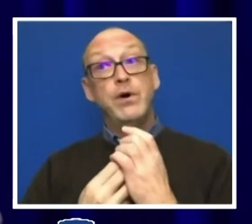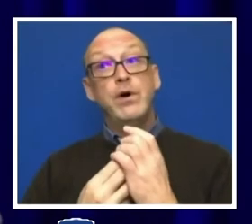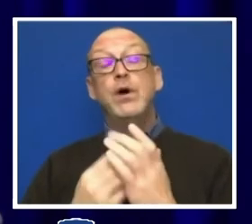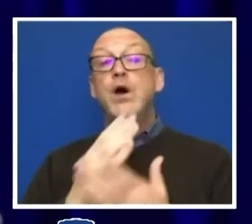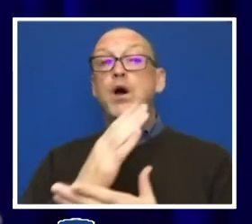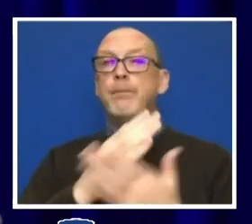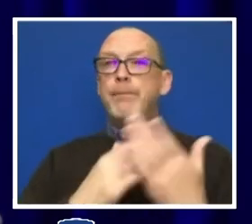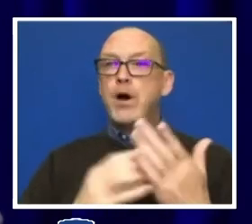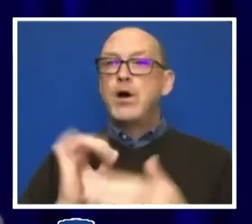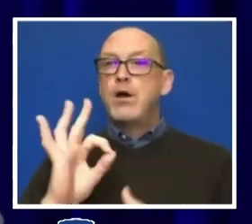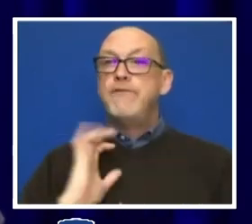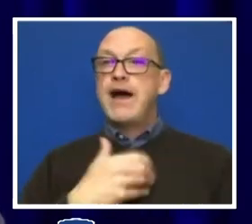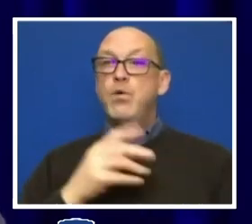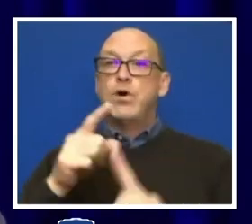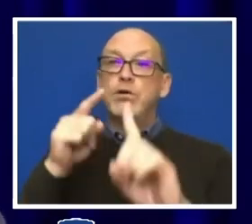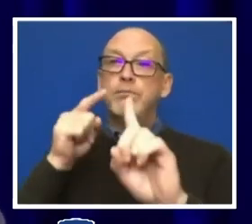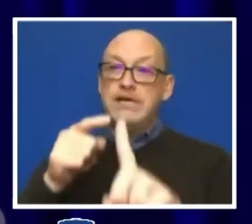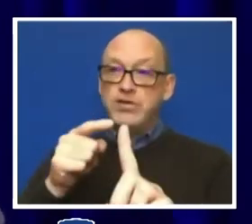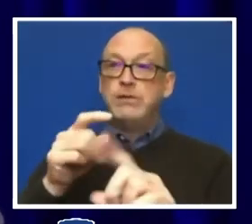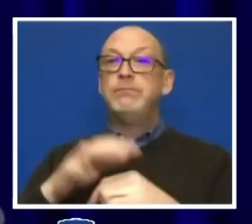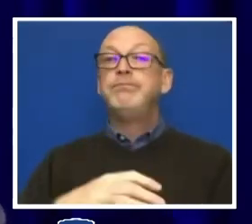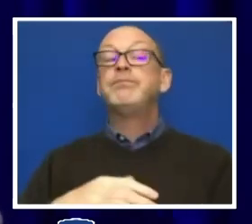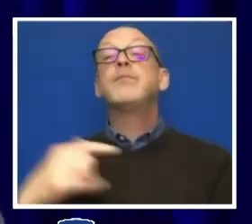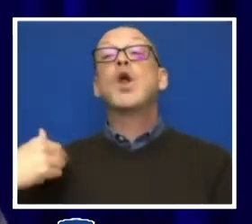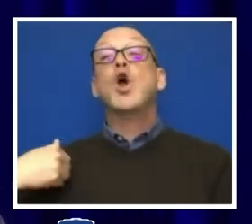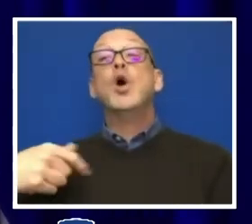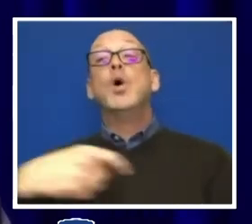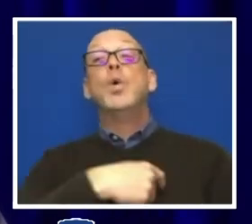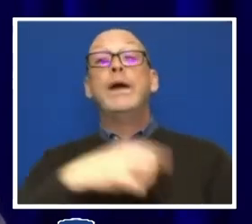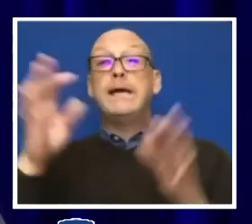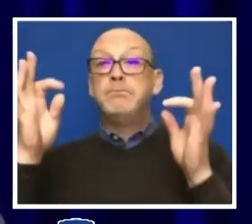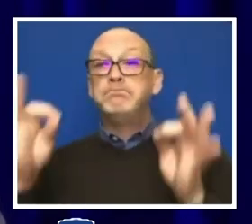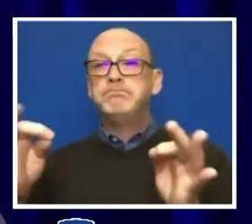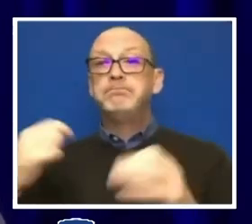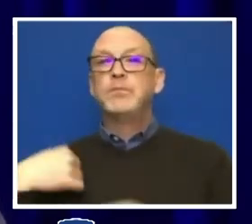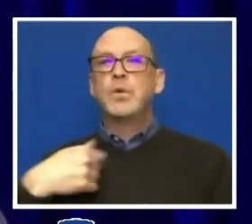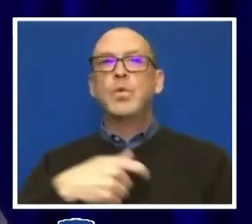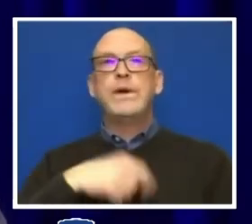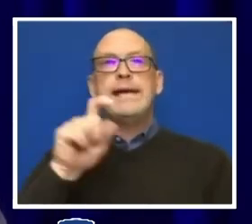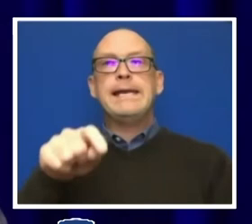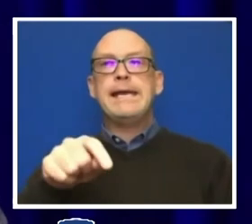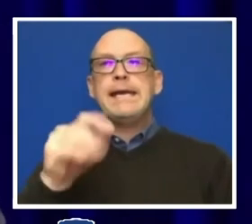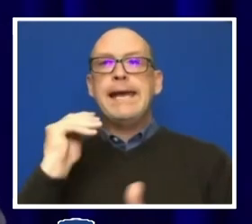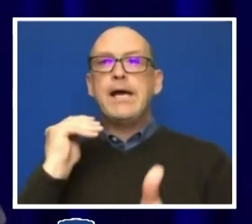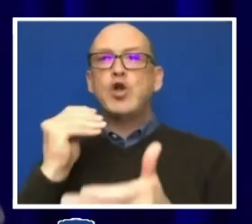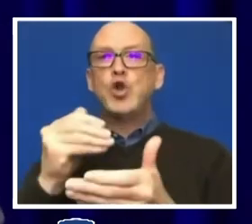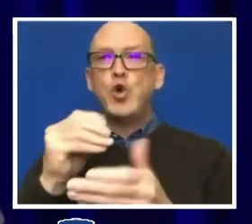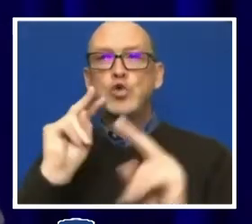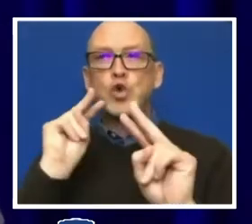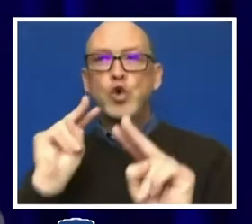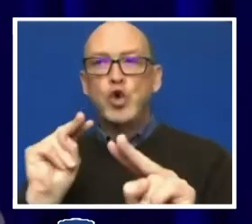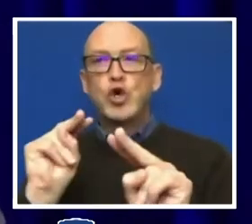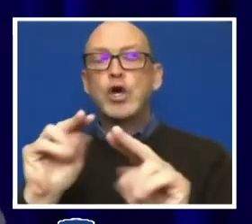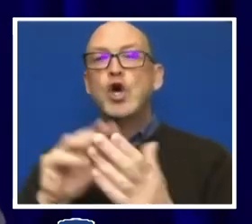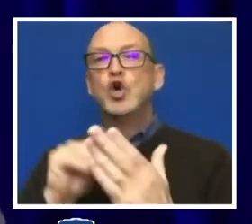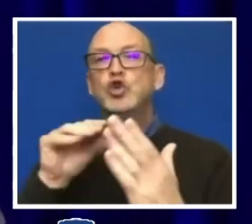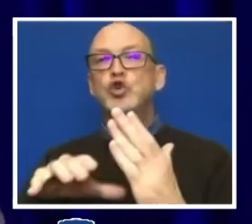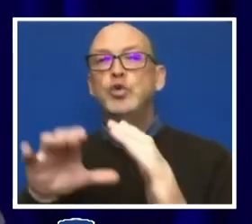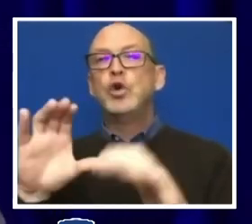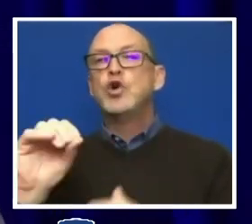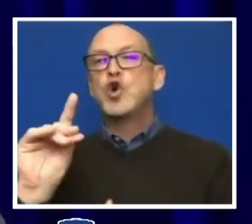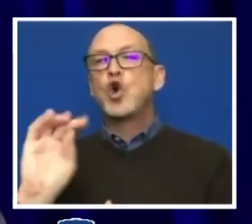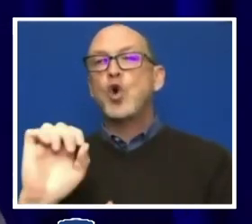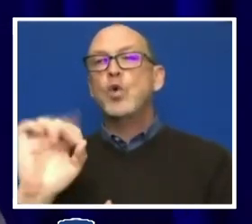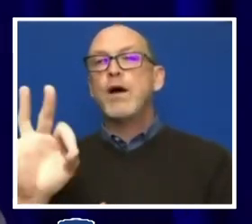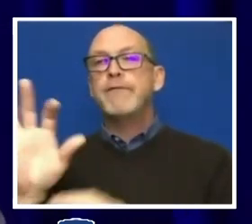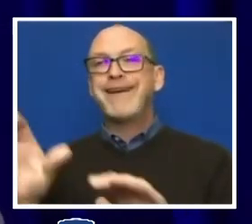mission. So we decided that we needed to take a closer look at our Student Code of Conduct to make